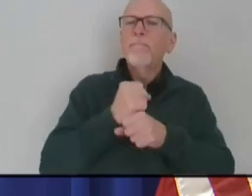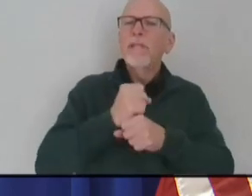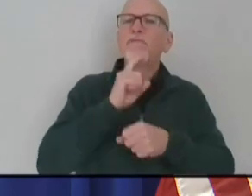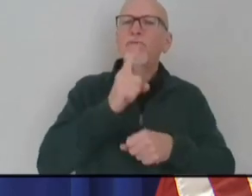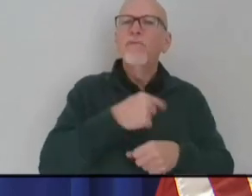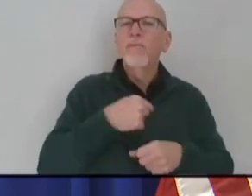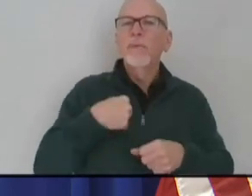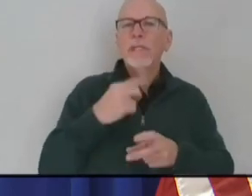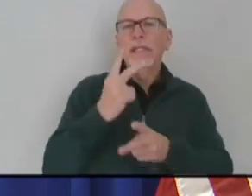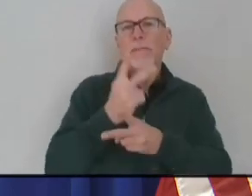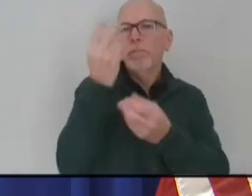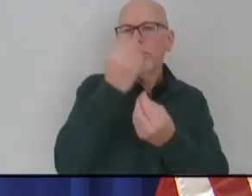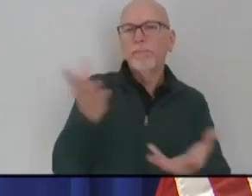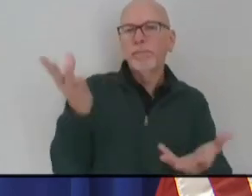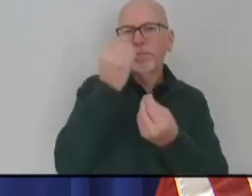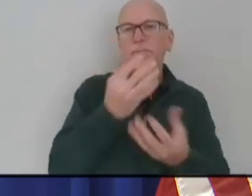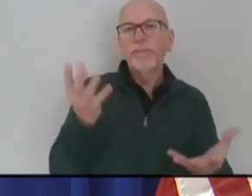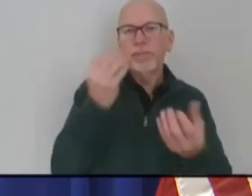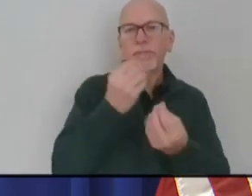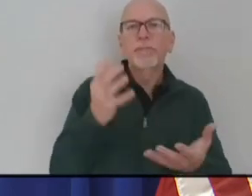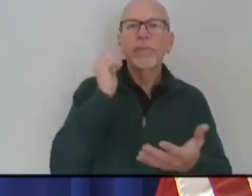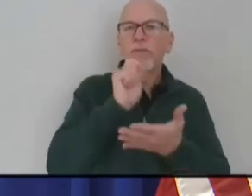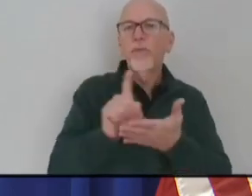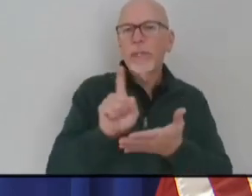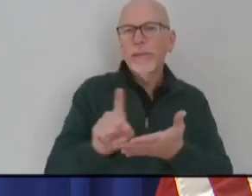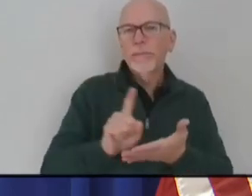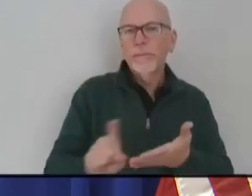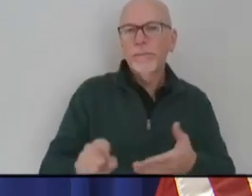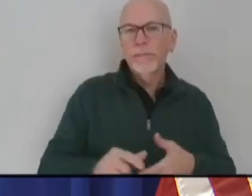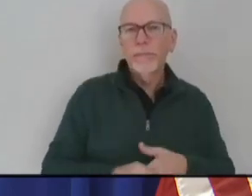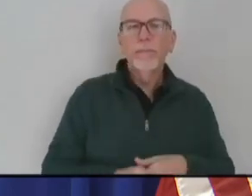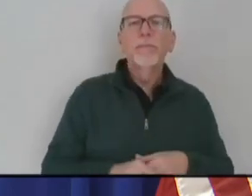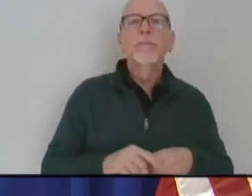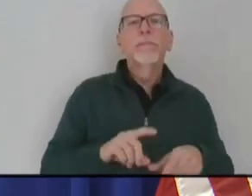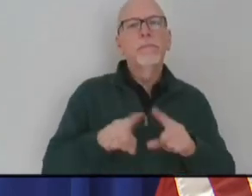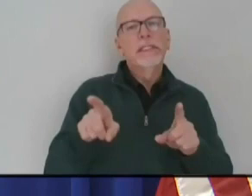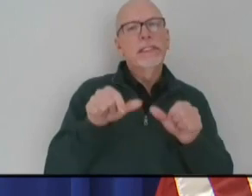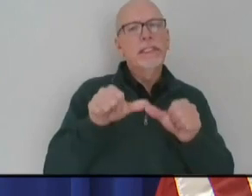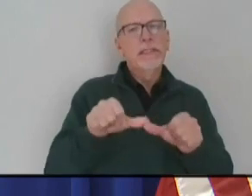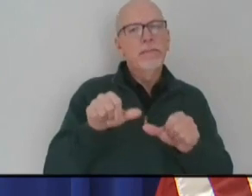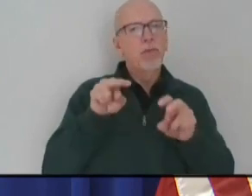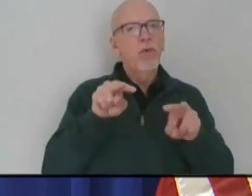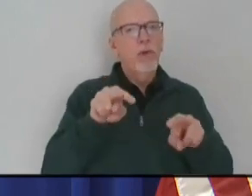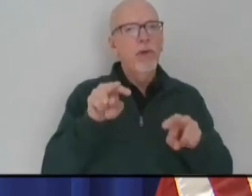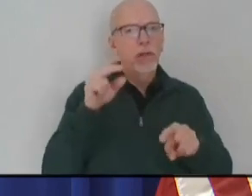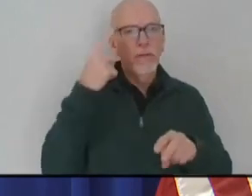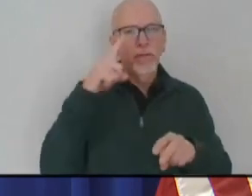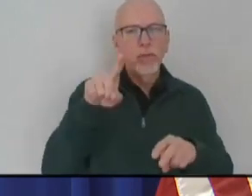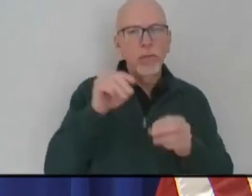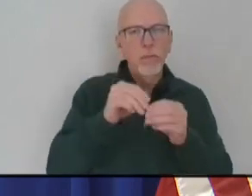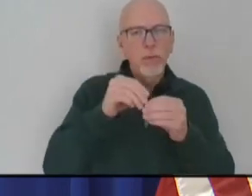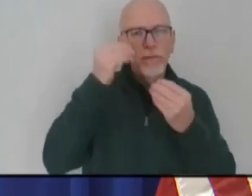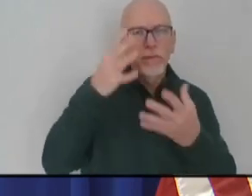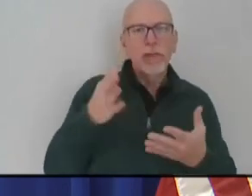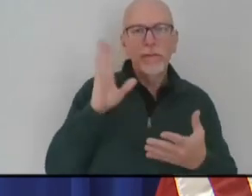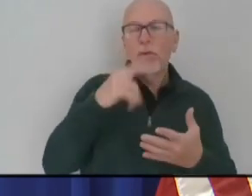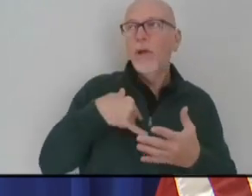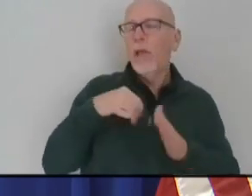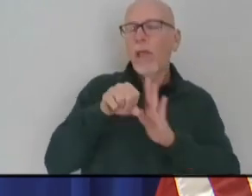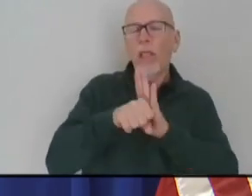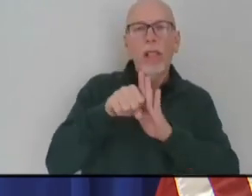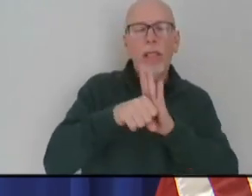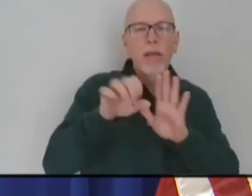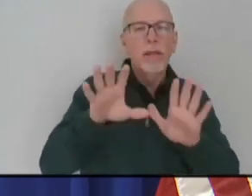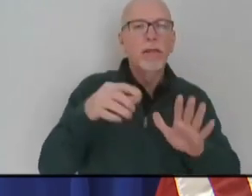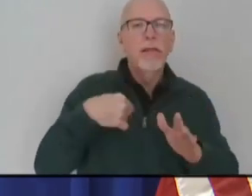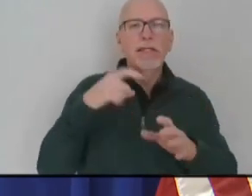updated on a week-in, week-out basis. But stay tuned to that. And if I could, I know I'm sounding like I'm droning on here, and we've got a lot to